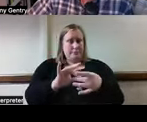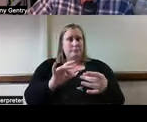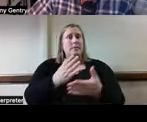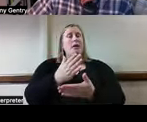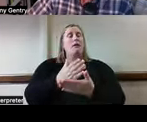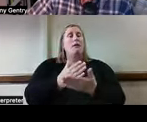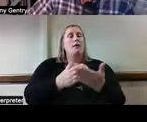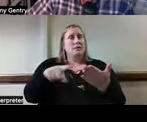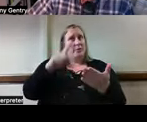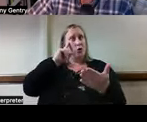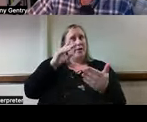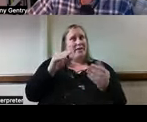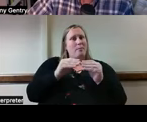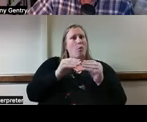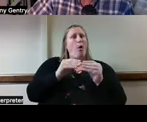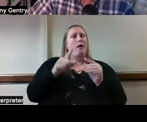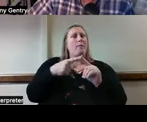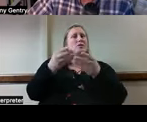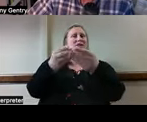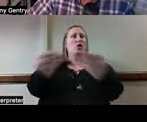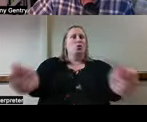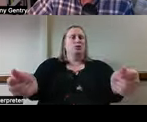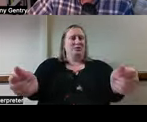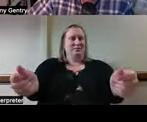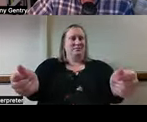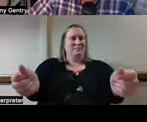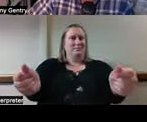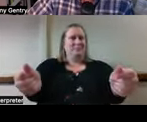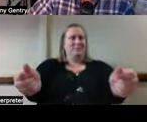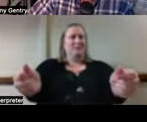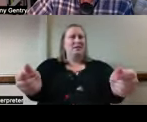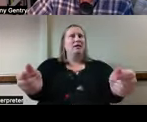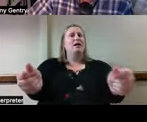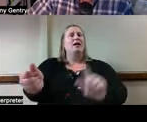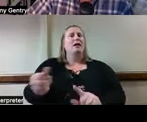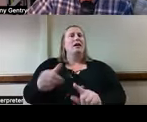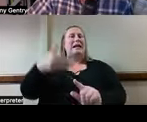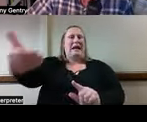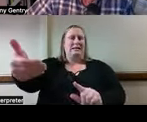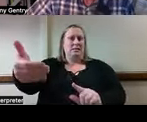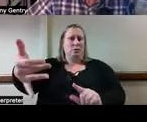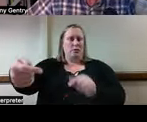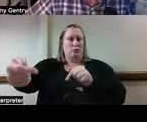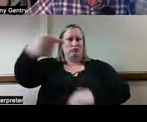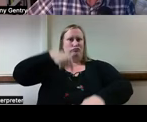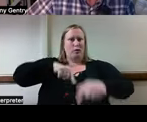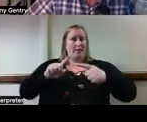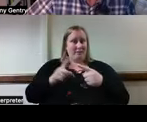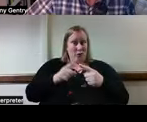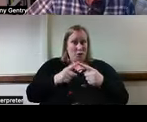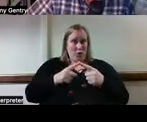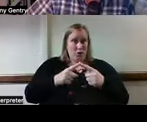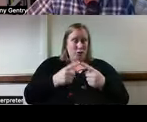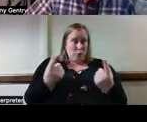thinking ahead to a solution already. And that's what you want to be doing at the next step. And the very first step of